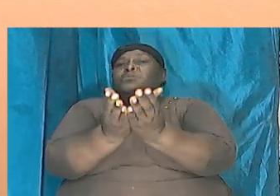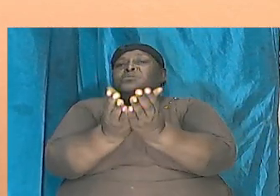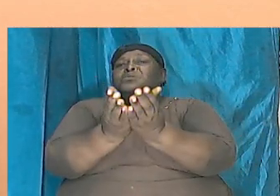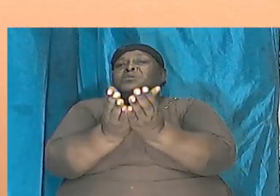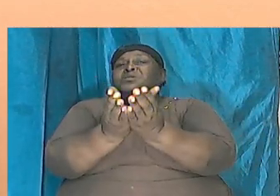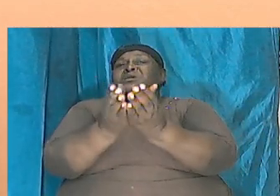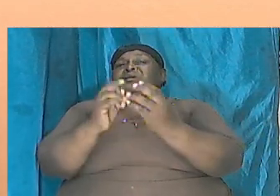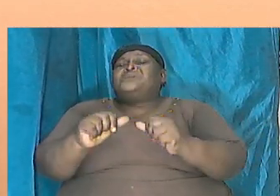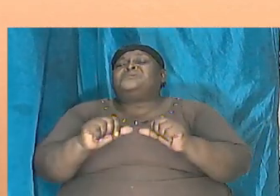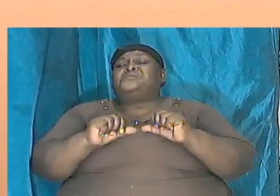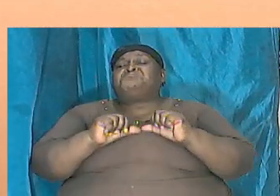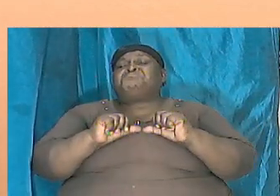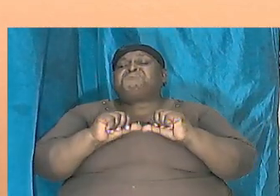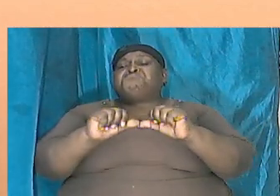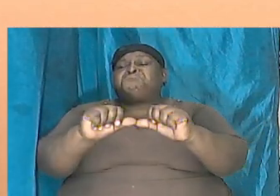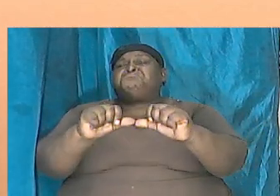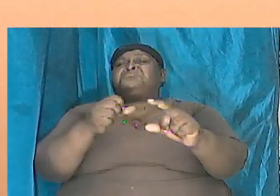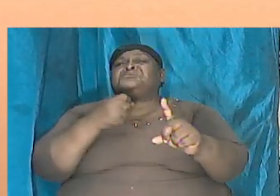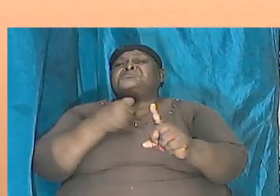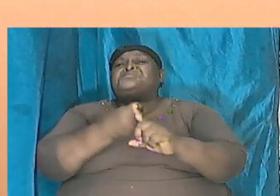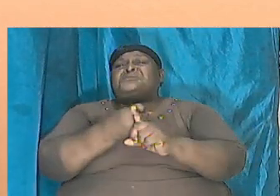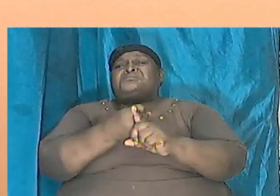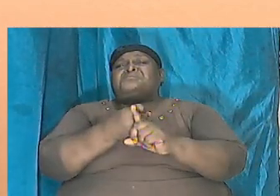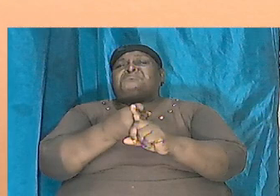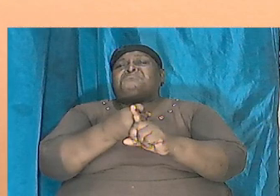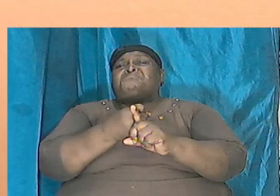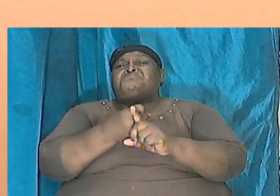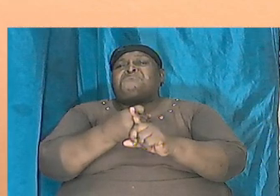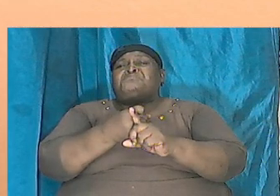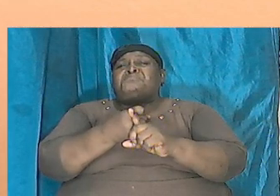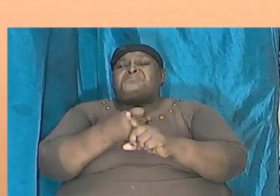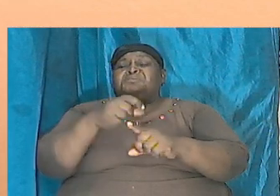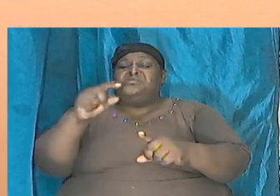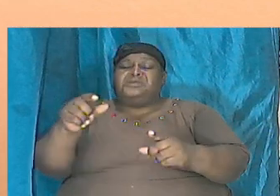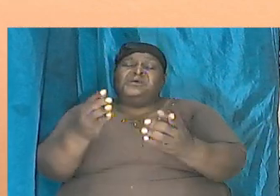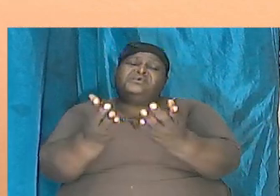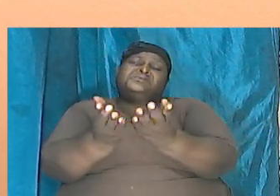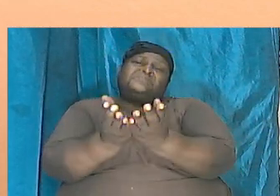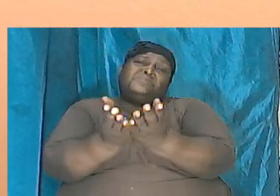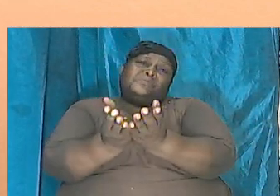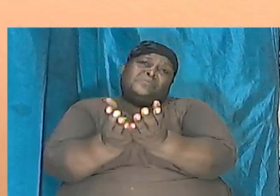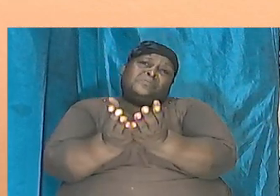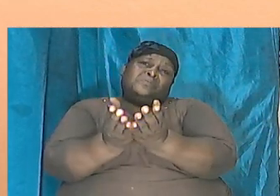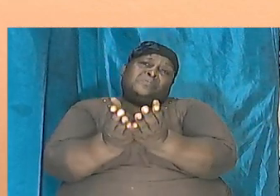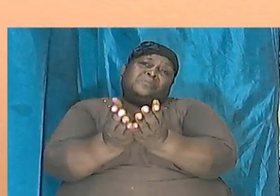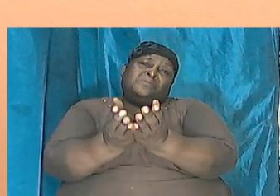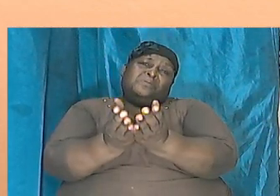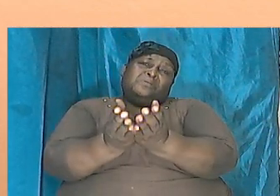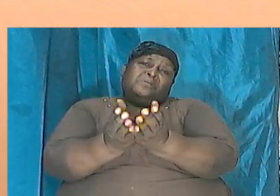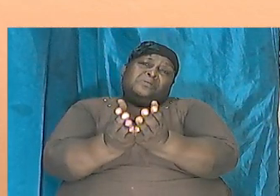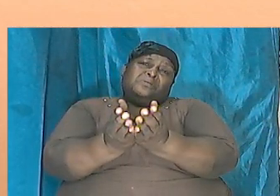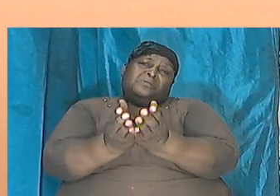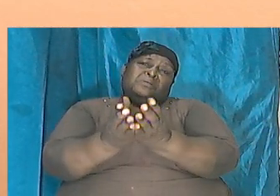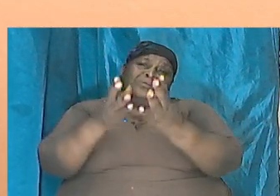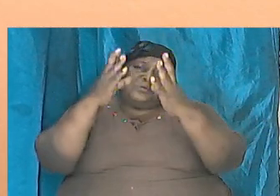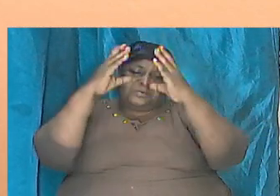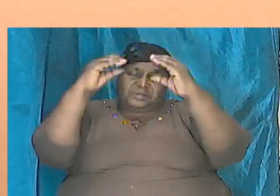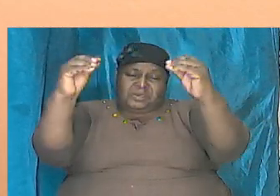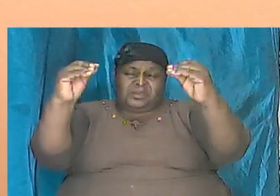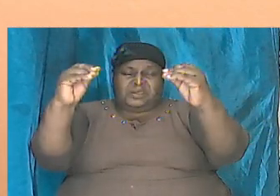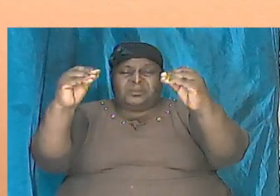constant attack because this book presents to us where everything